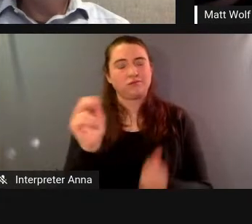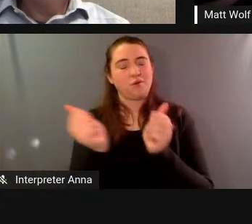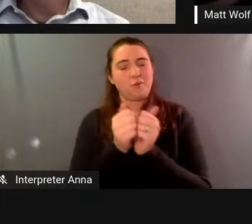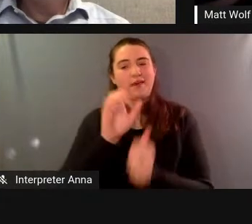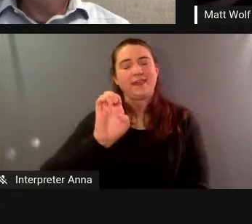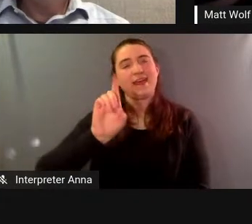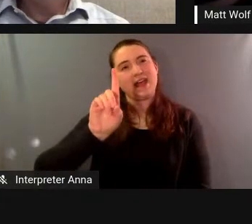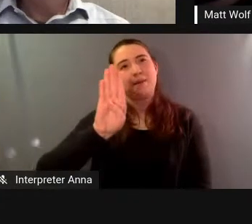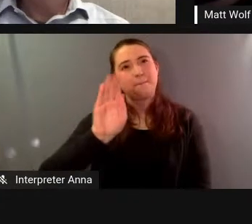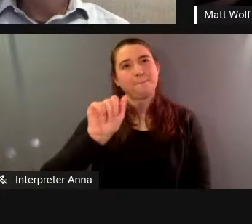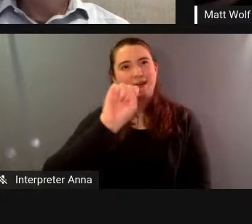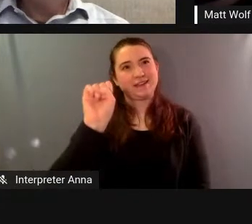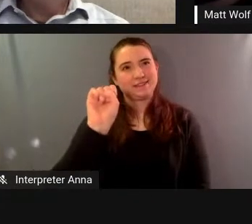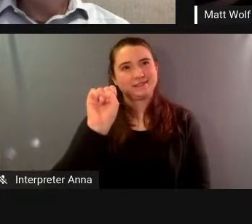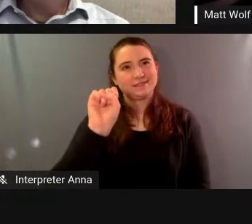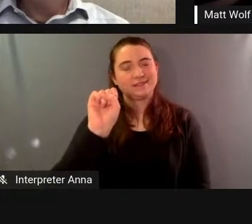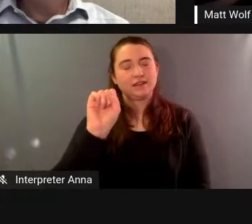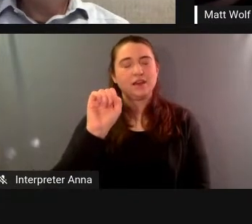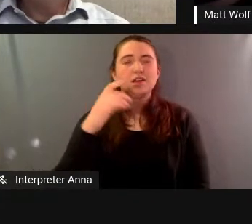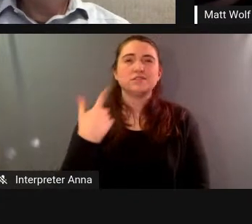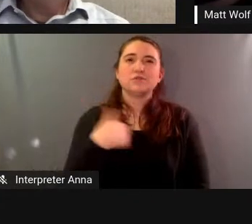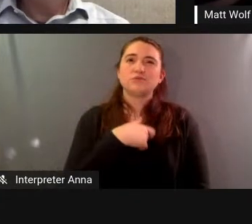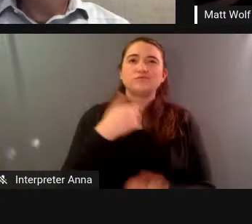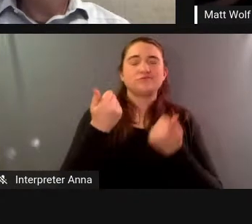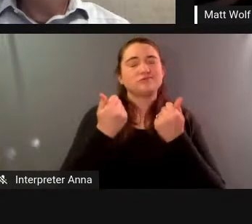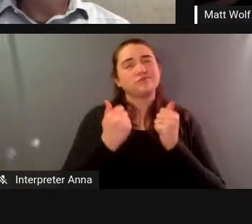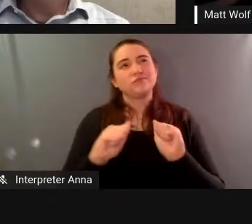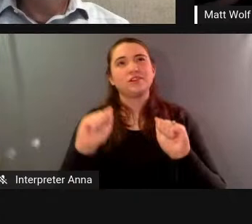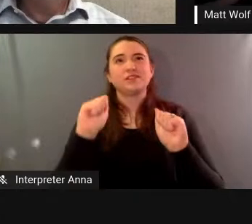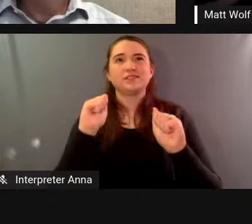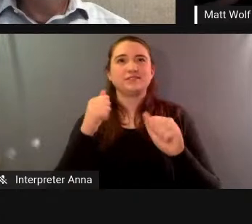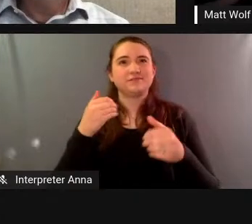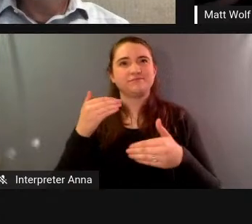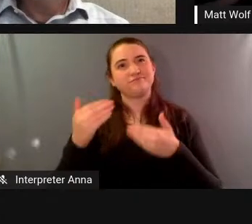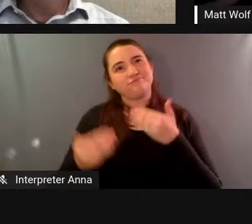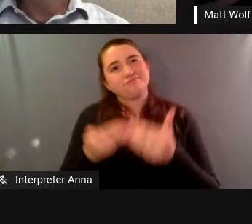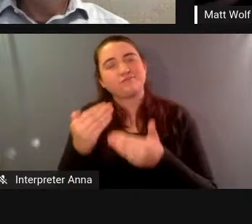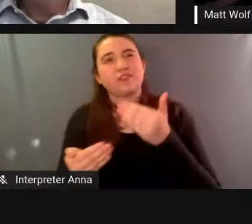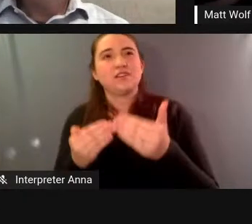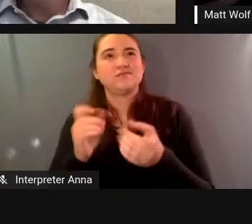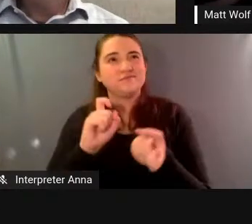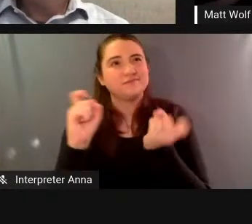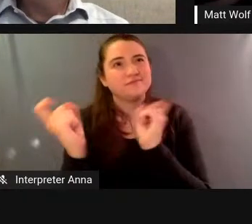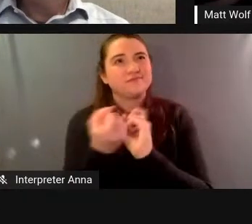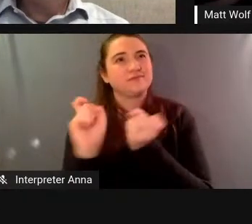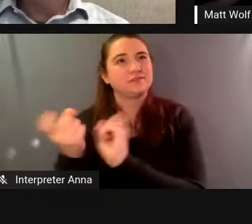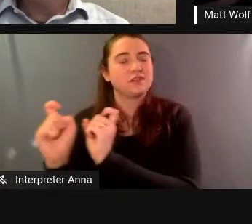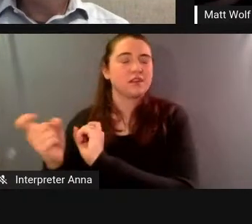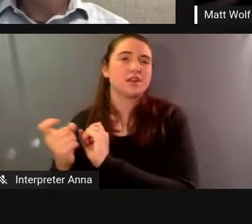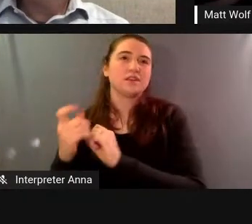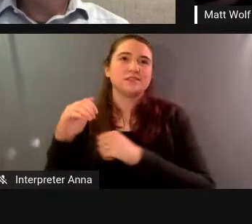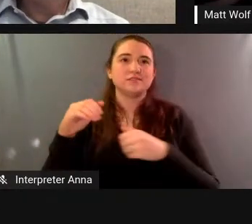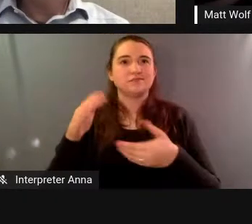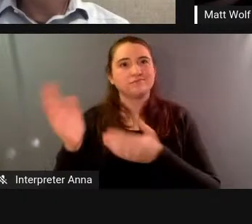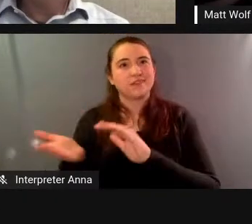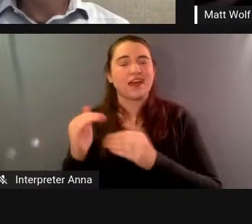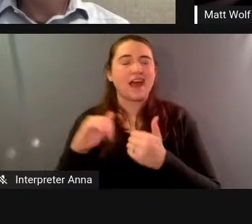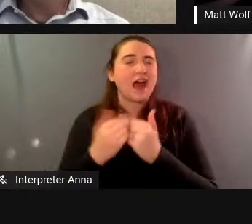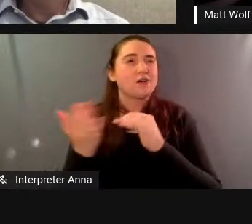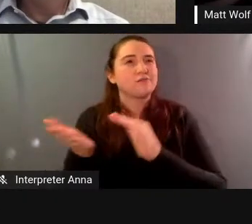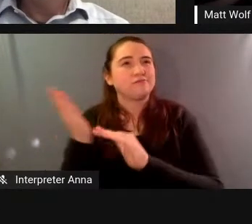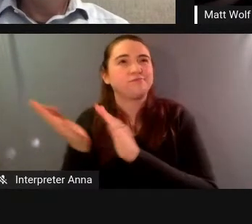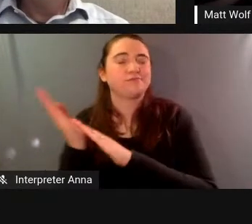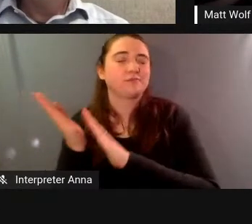reposition it we had made a lot of uh progressive changes about how it was going to operate uh